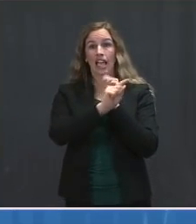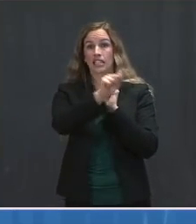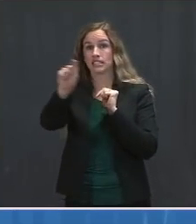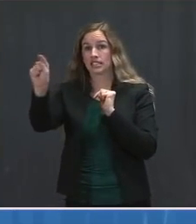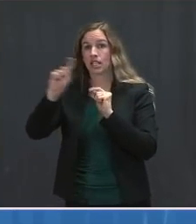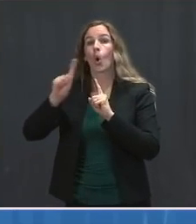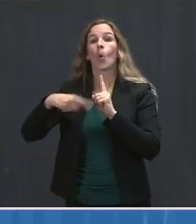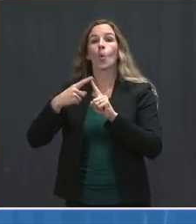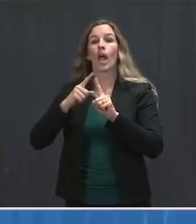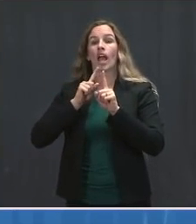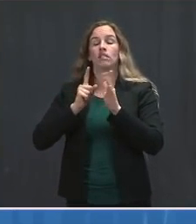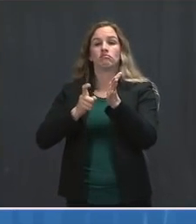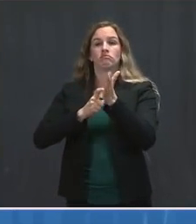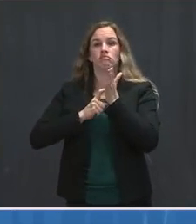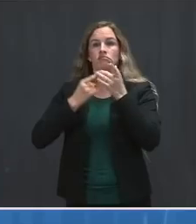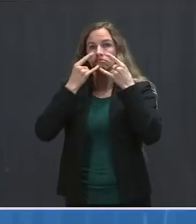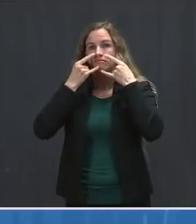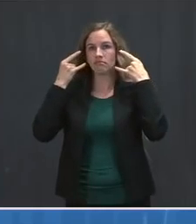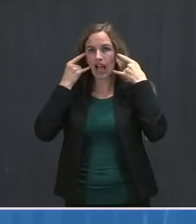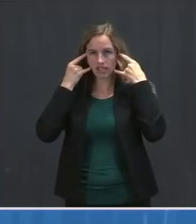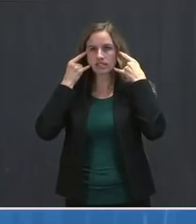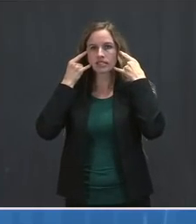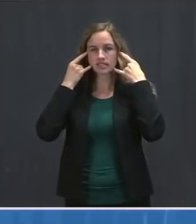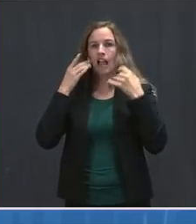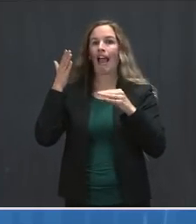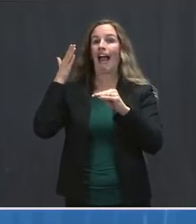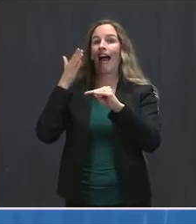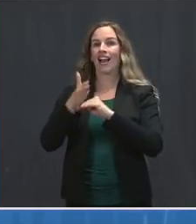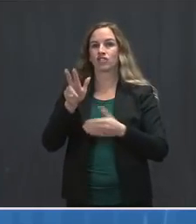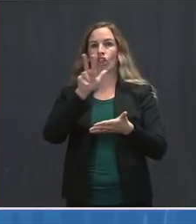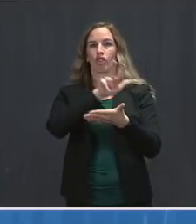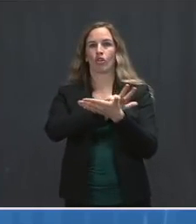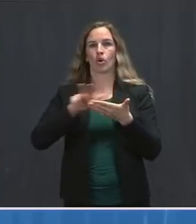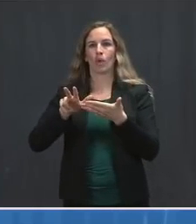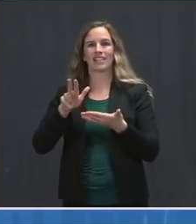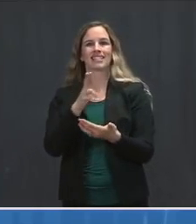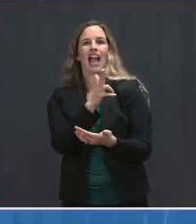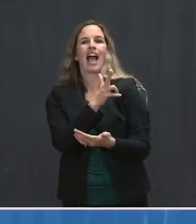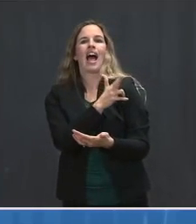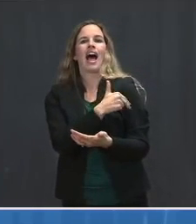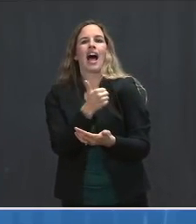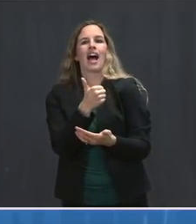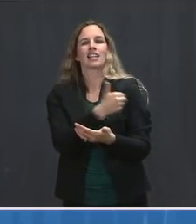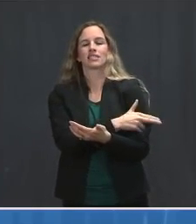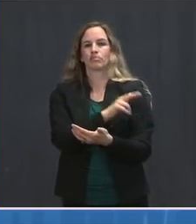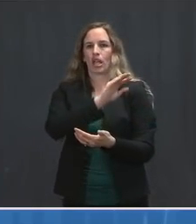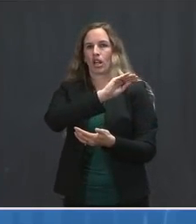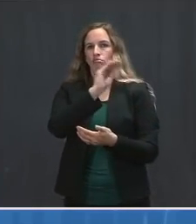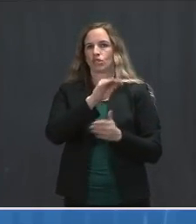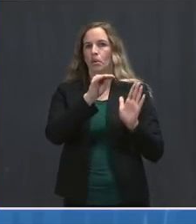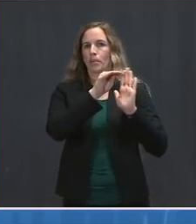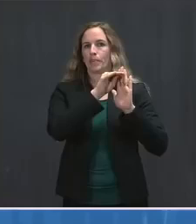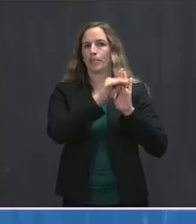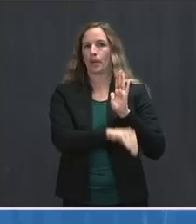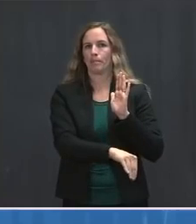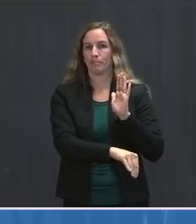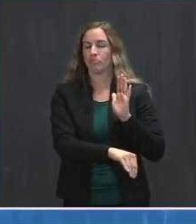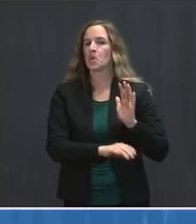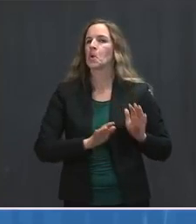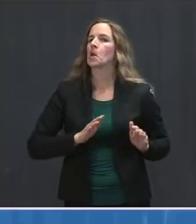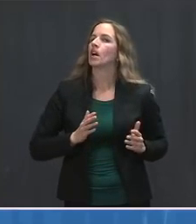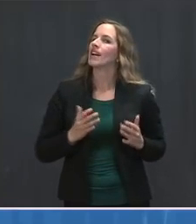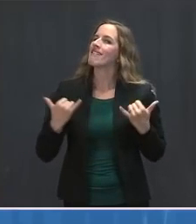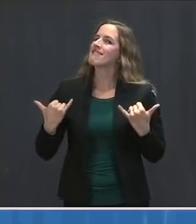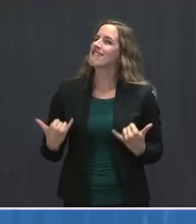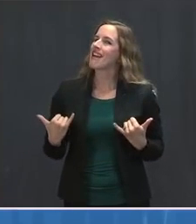orders were in place, that after three weeks, hospital growth rates went down. So I think it's probably still a bit too early to tell.